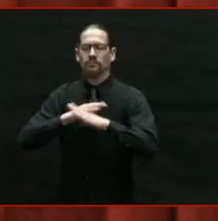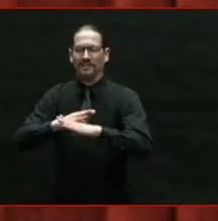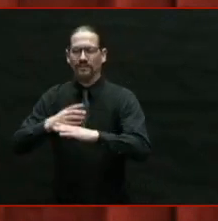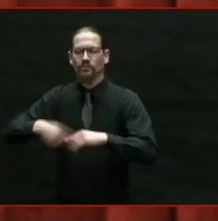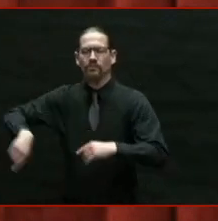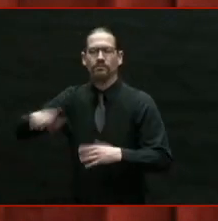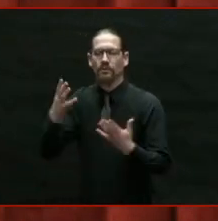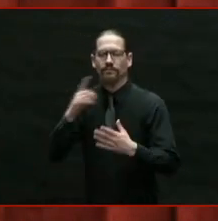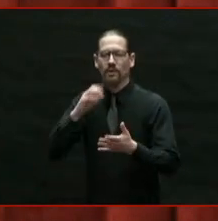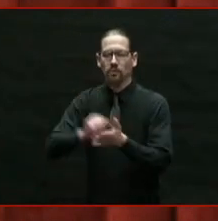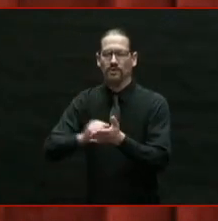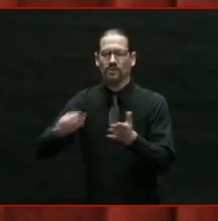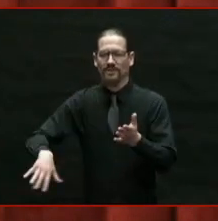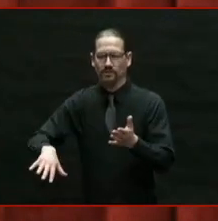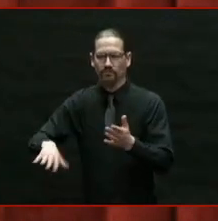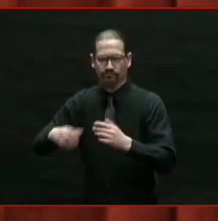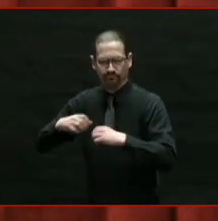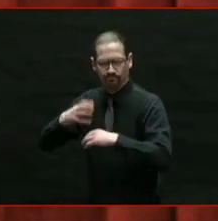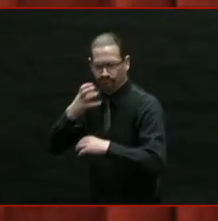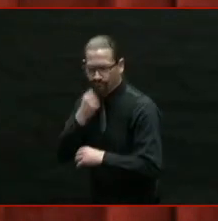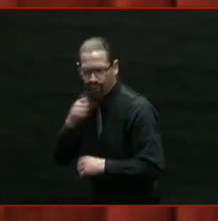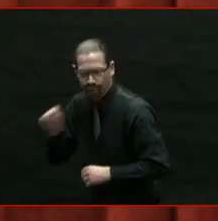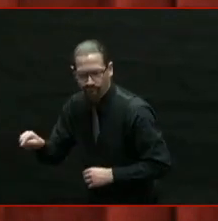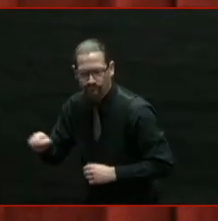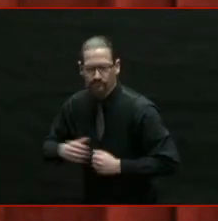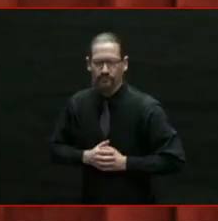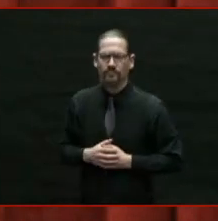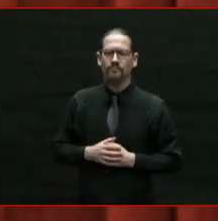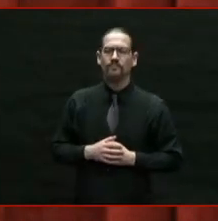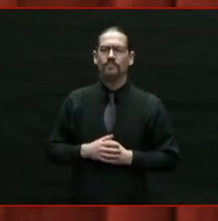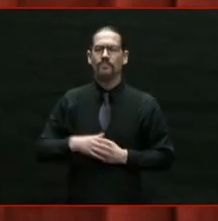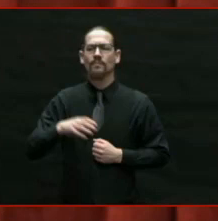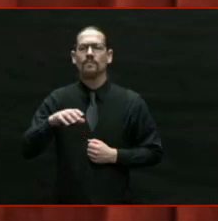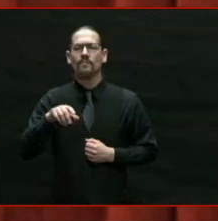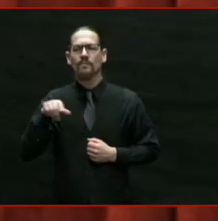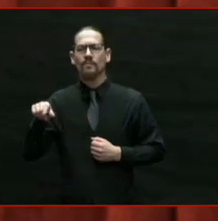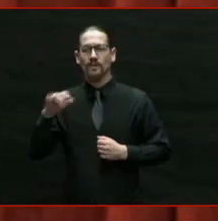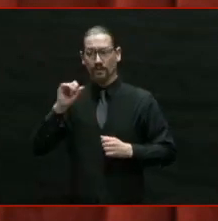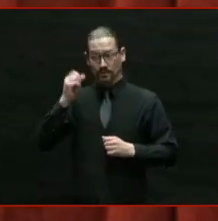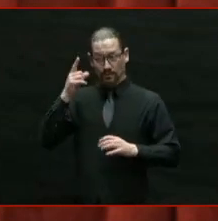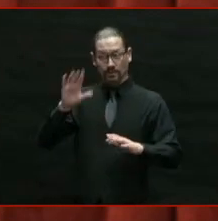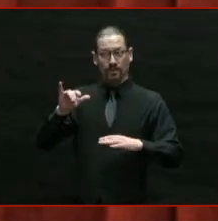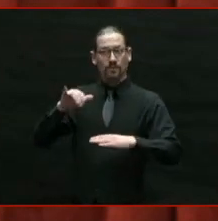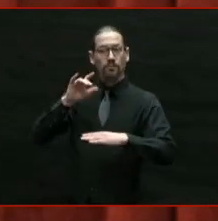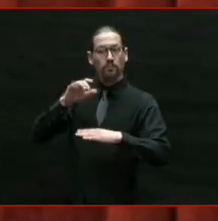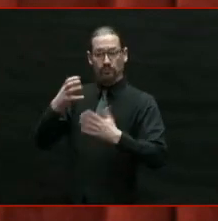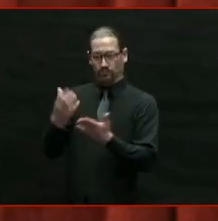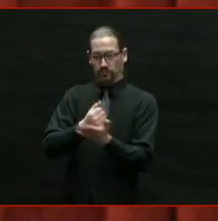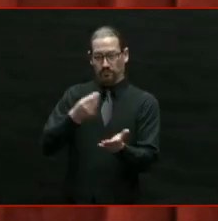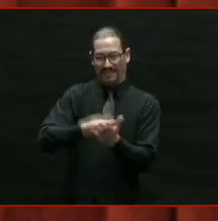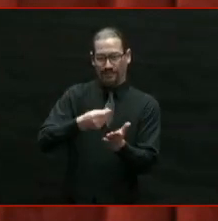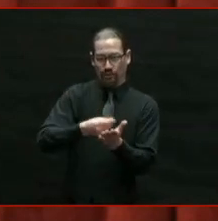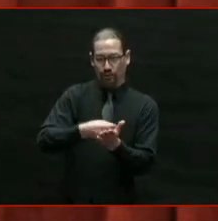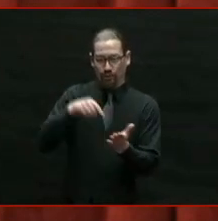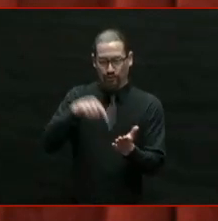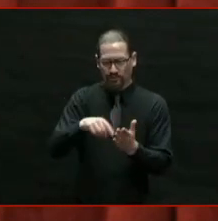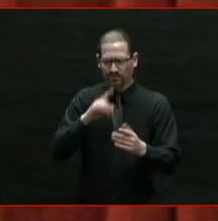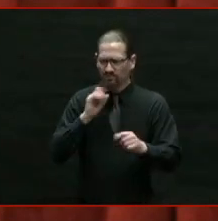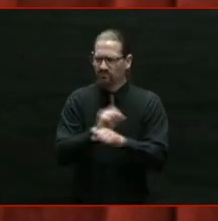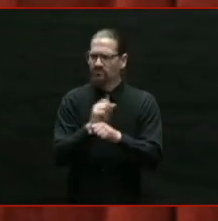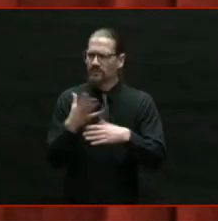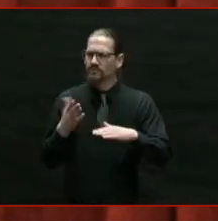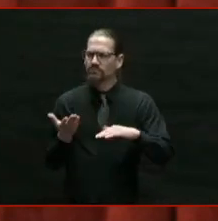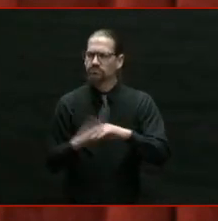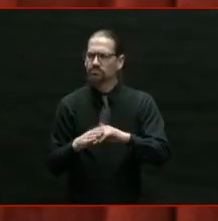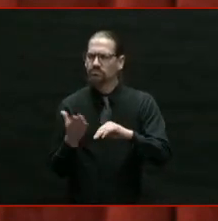Because now more than ever, now more than ever, hard-working people in Rhode Island deserve and need a